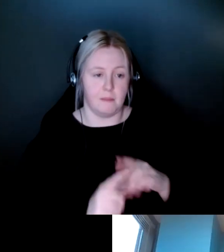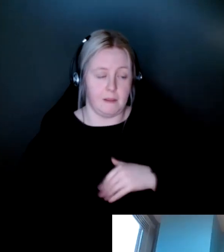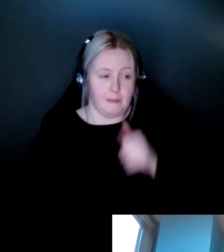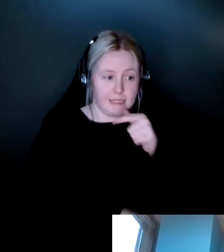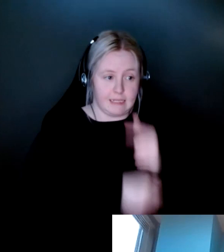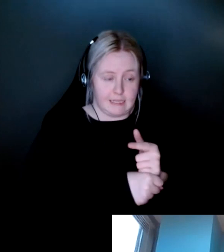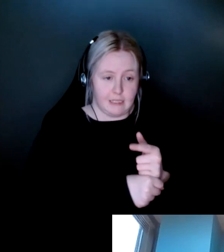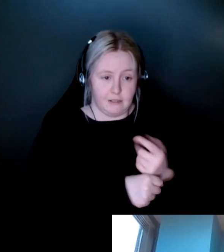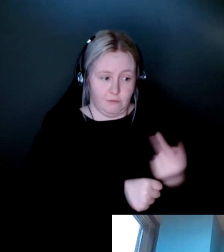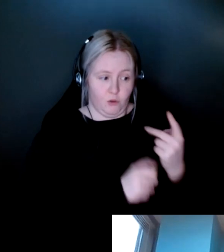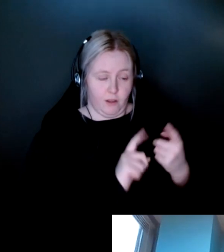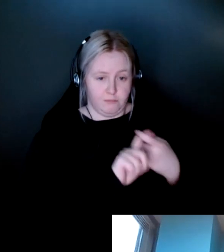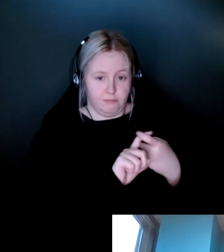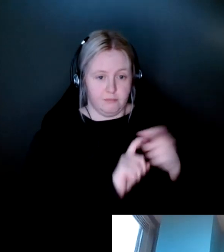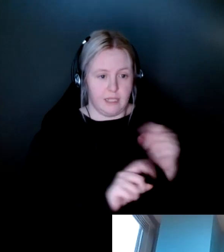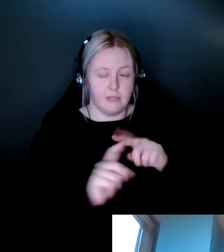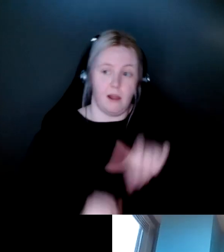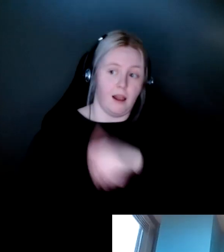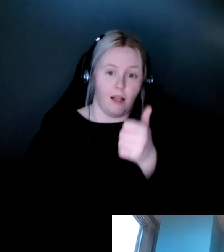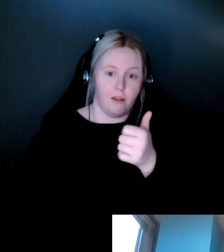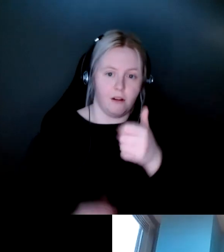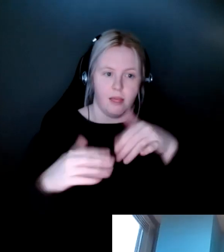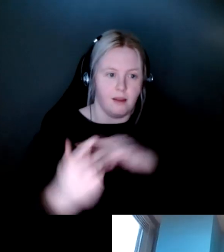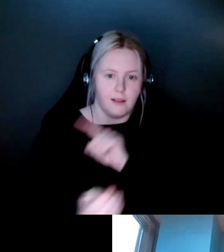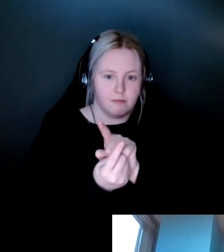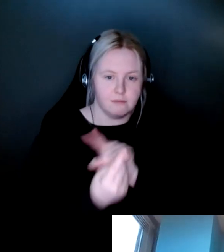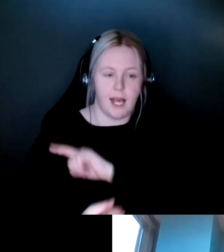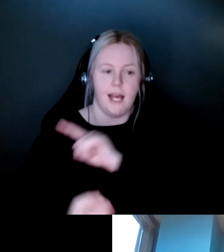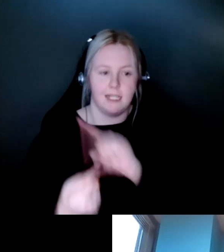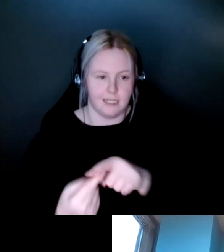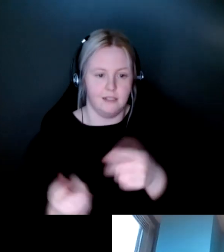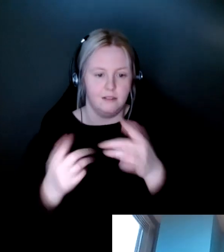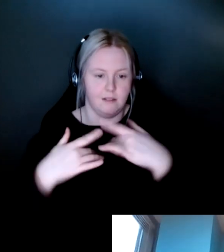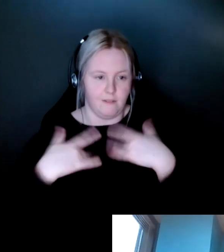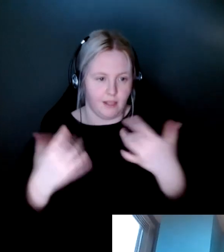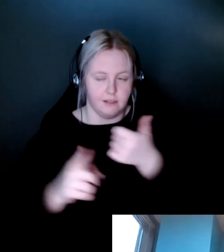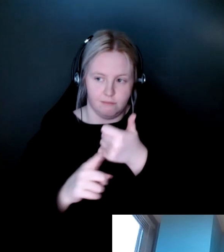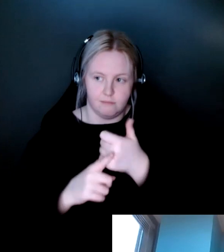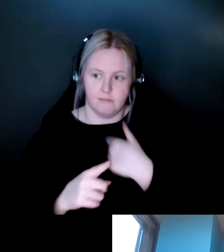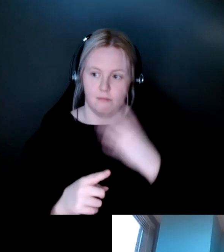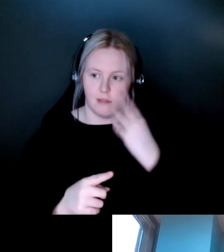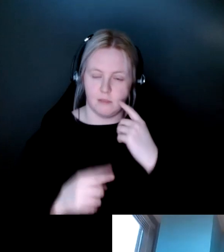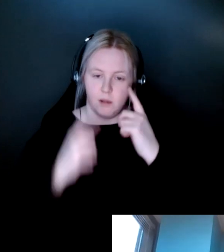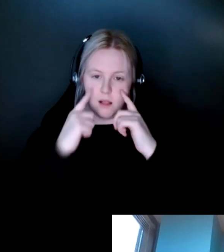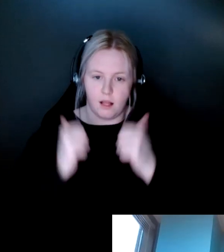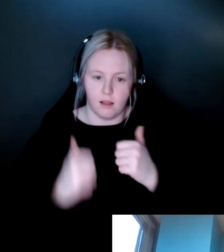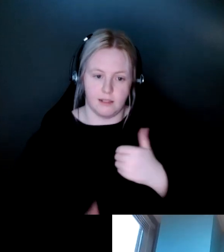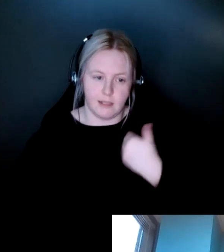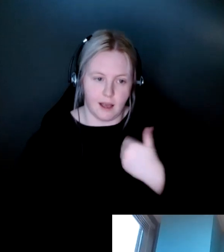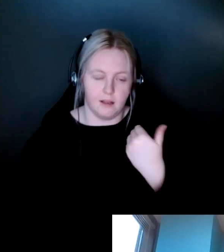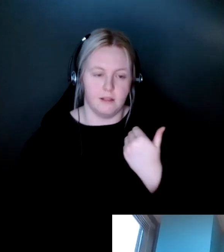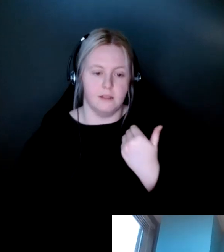this was the first time in my life that I had met anyone else who had vision loss young or an older